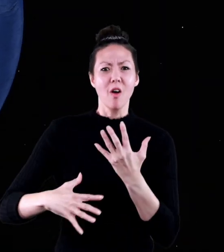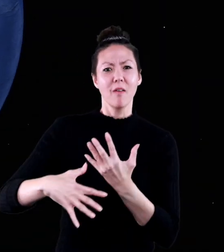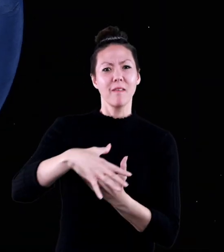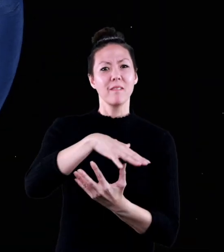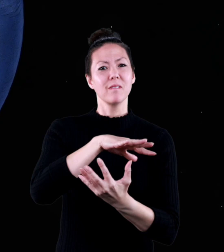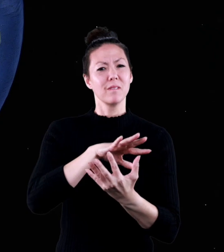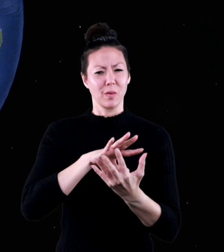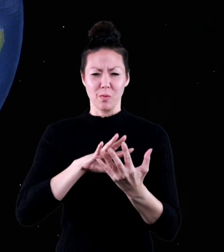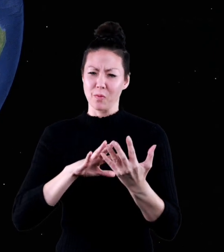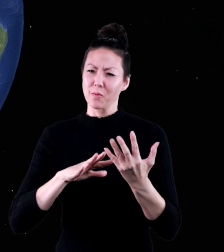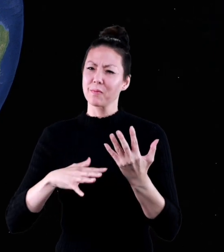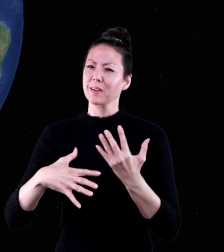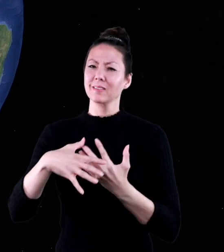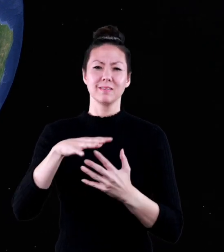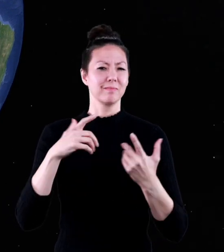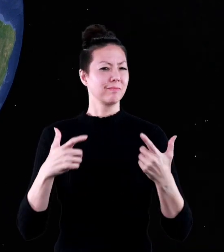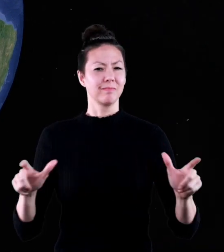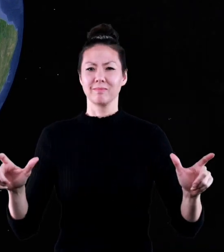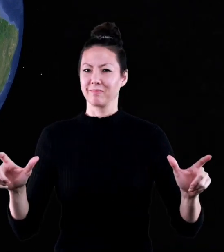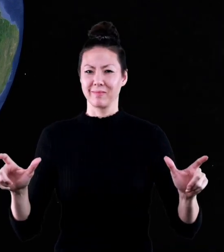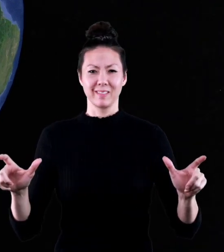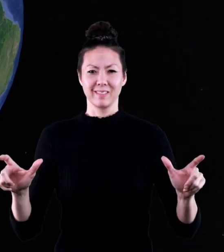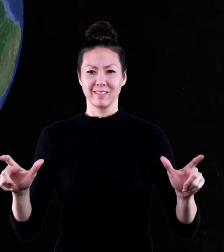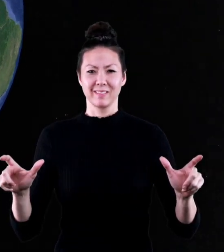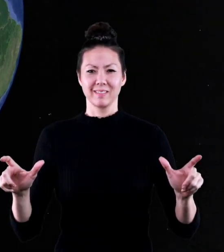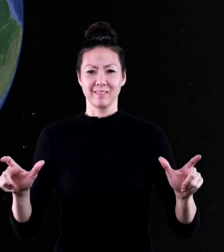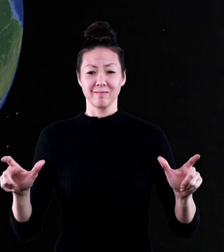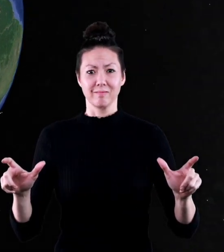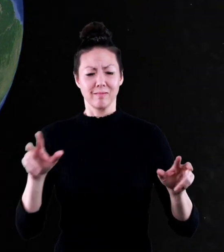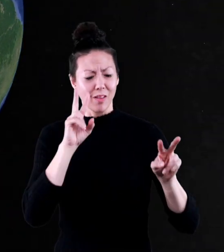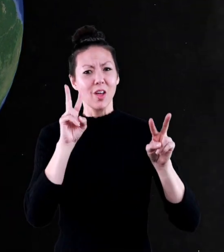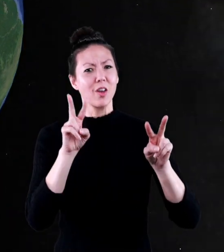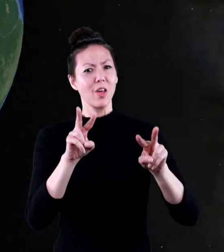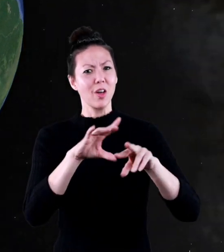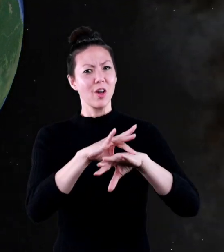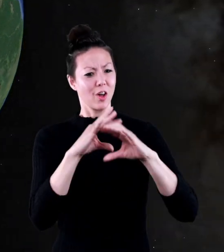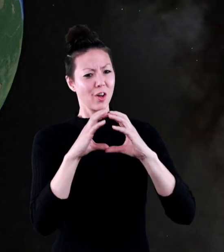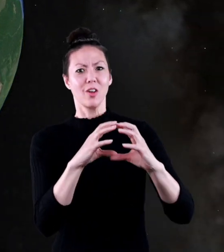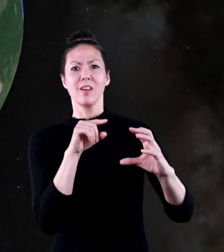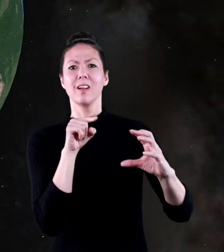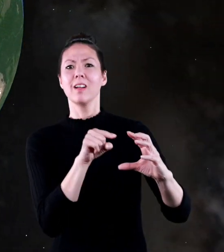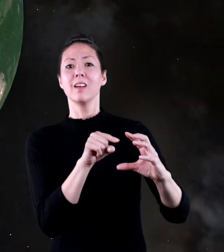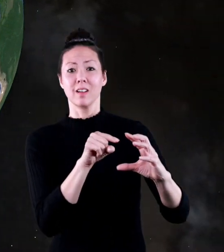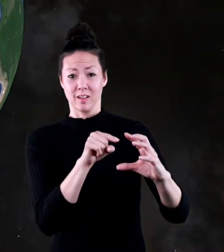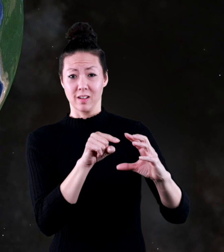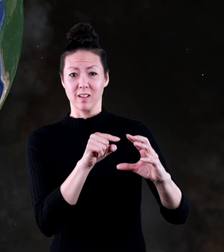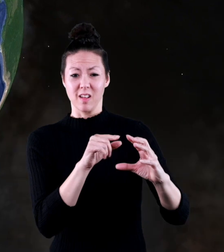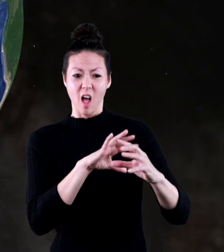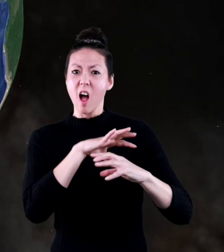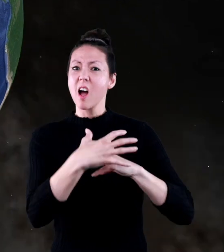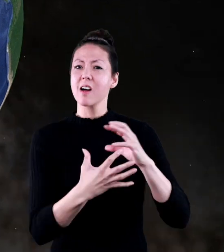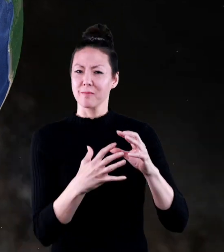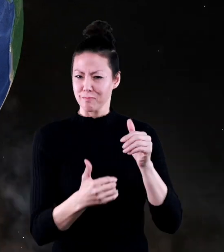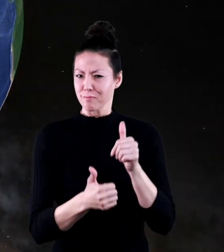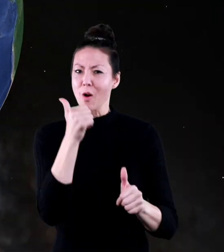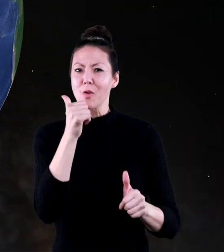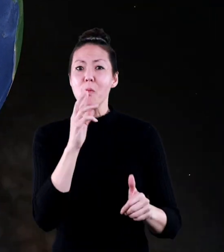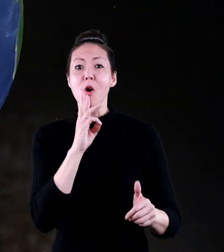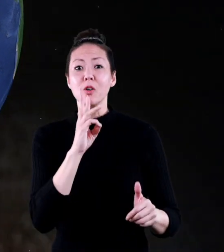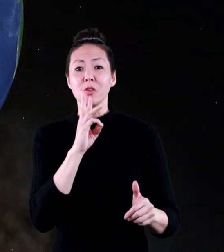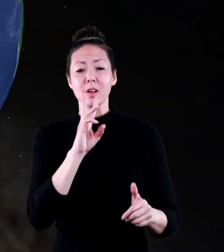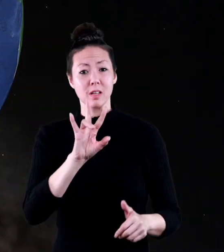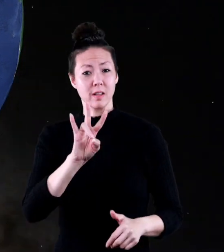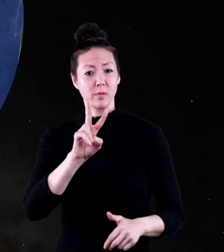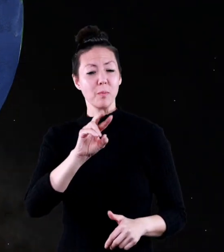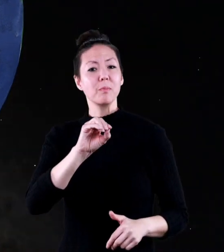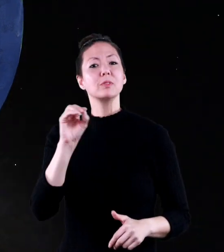are vast. They are humongous. Look at our earth. Most of our earth is covered with water.